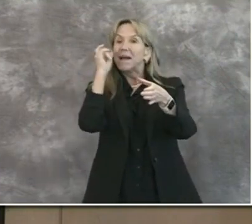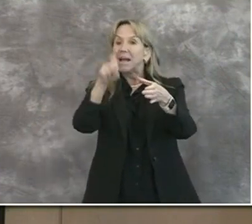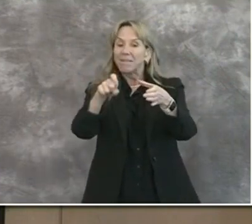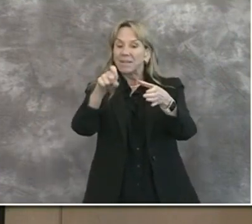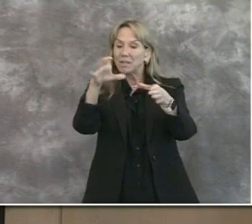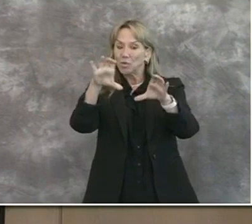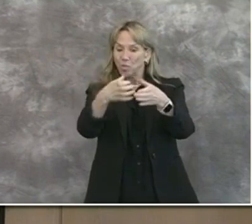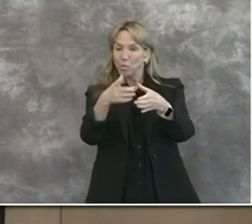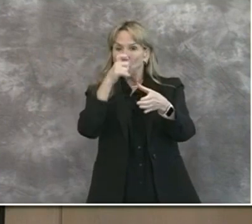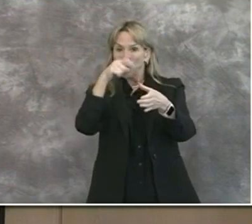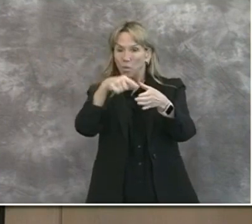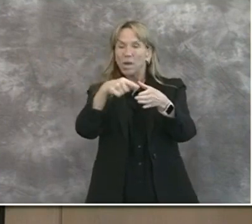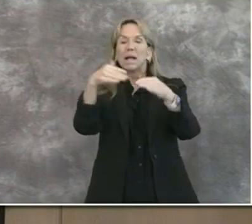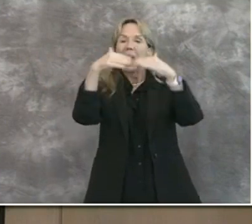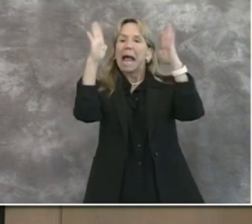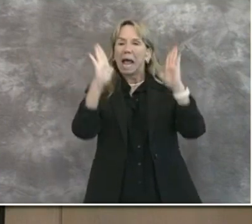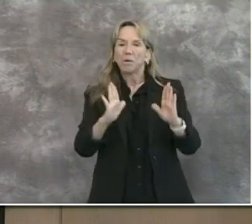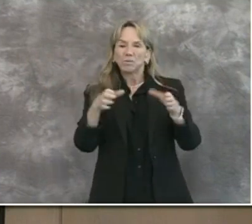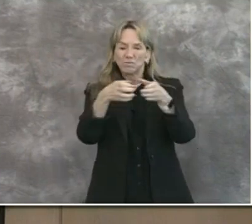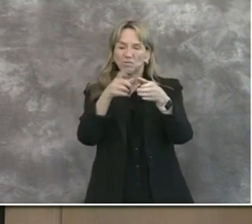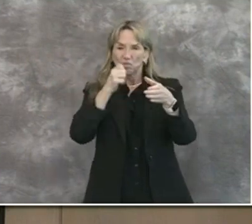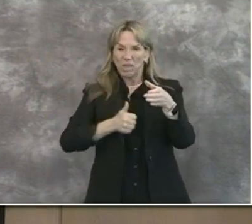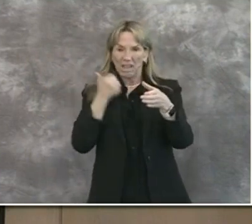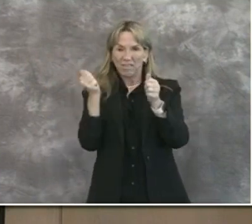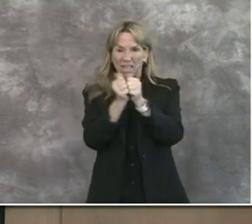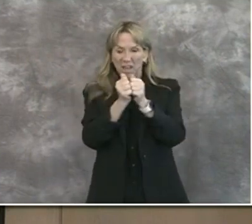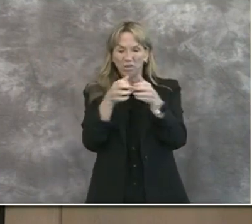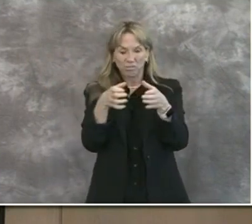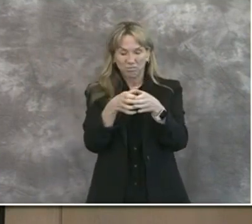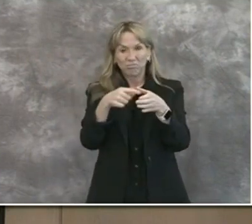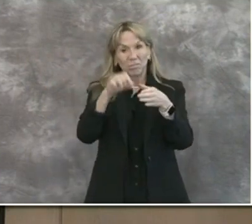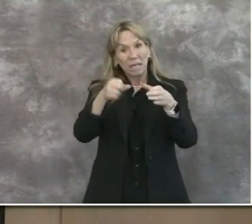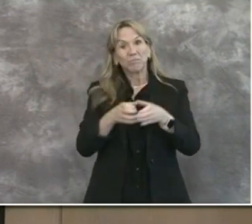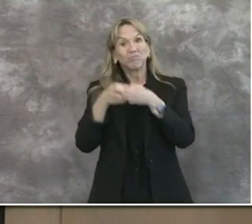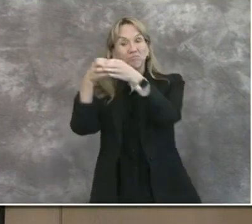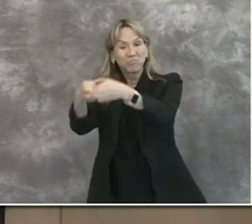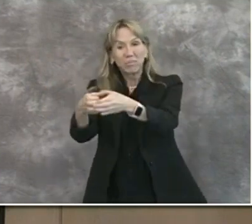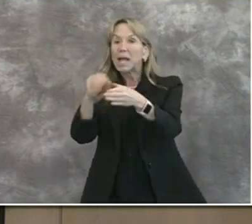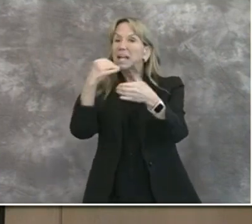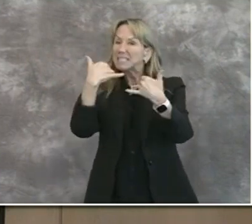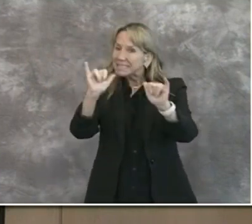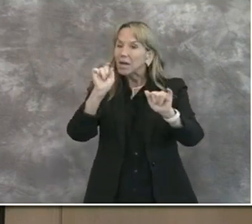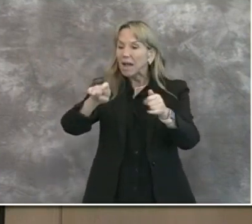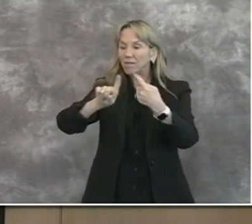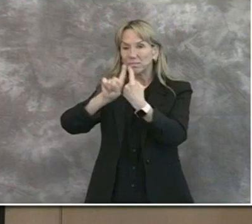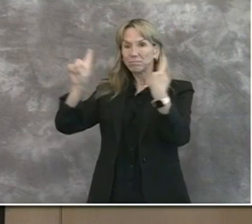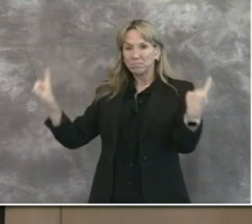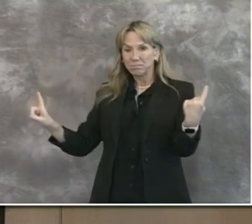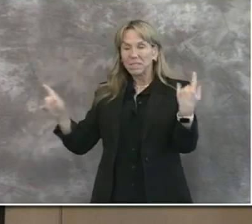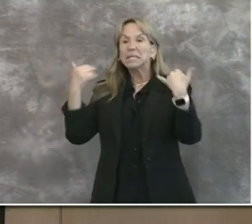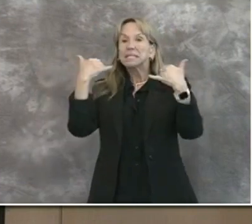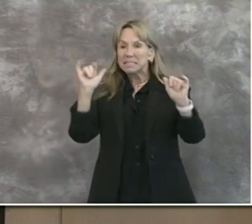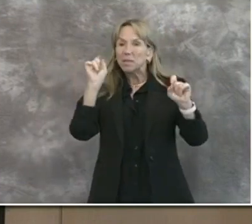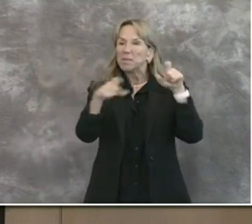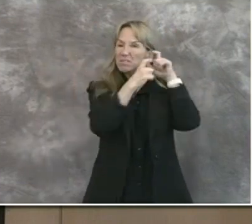household units, social distance from other non-family members, and wear facial coverings.